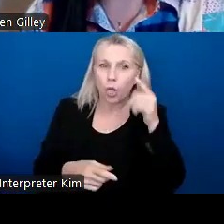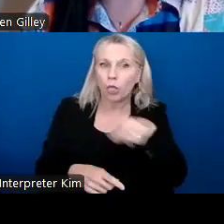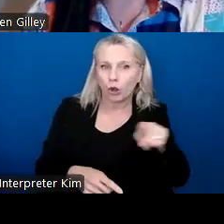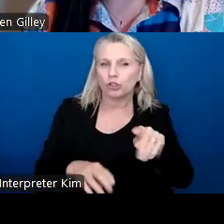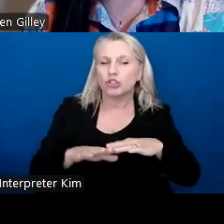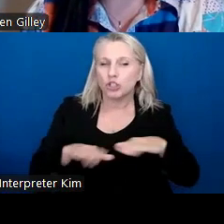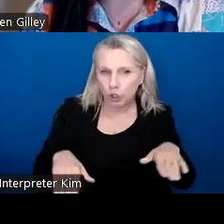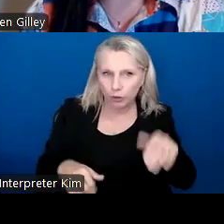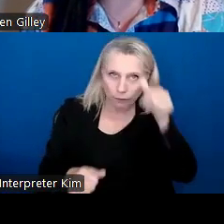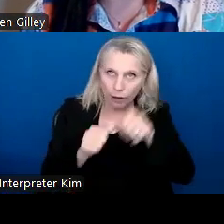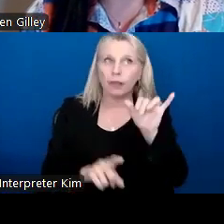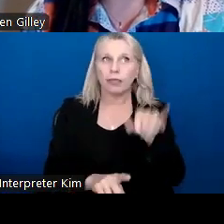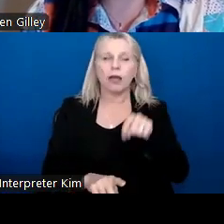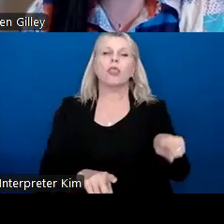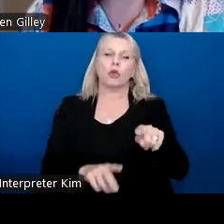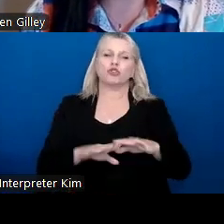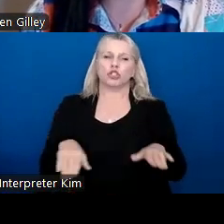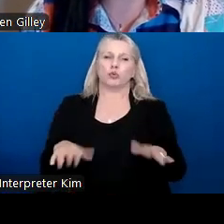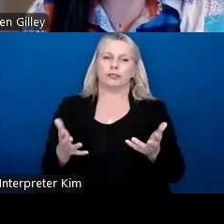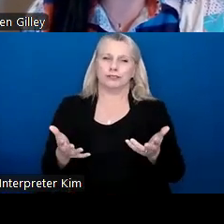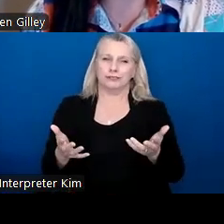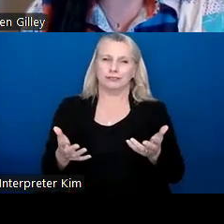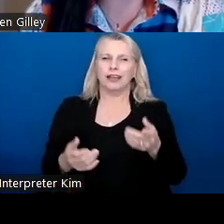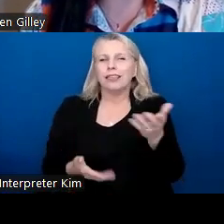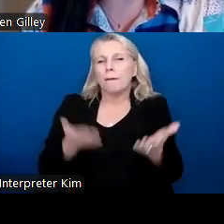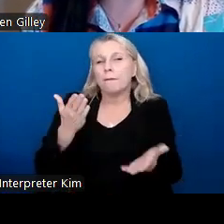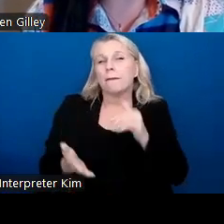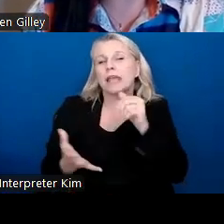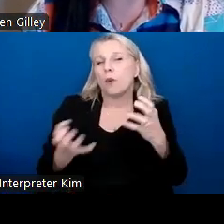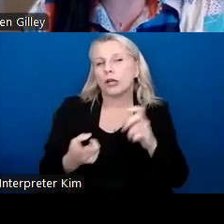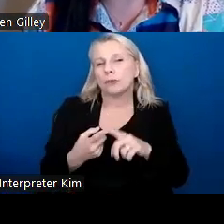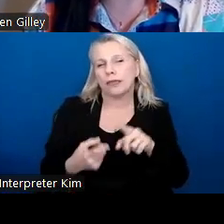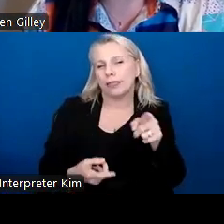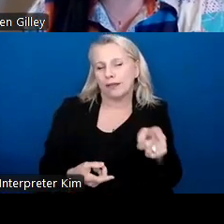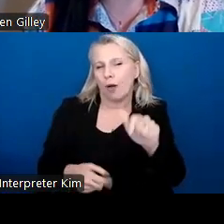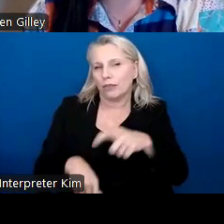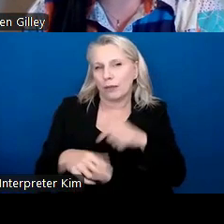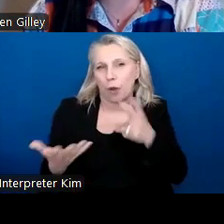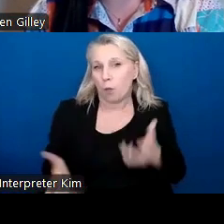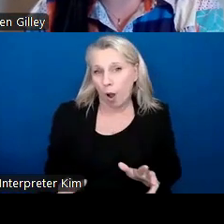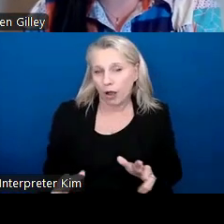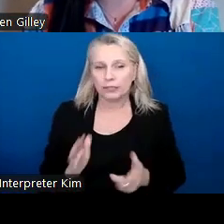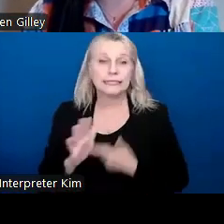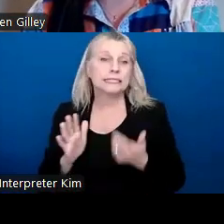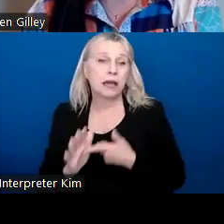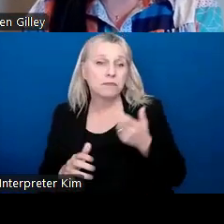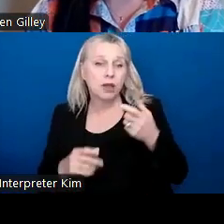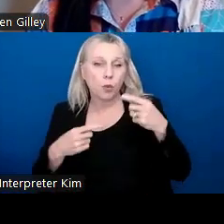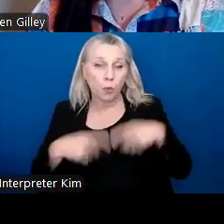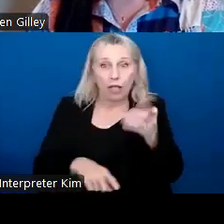and that they may not want to be there all the time, but hopefully in their time, they get something out of it.